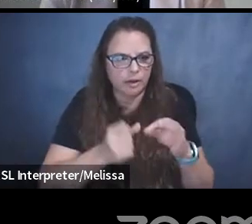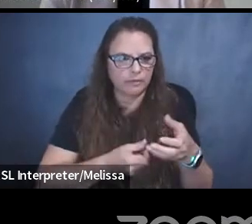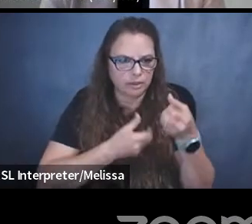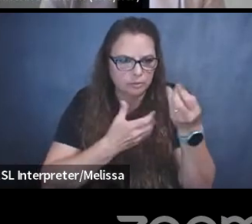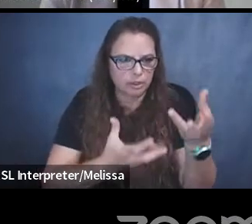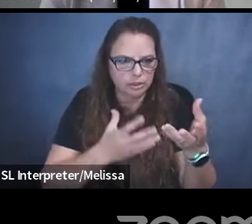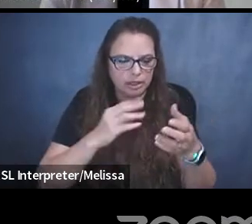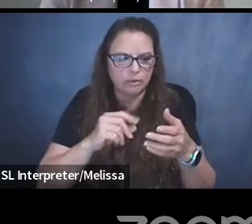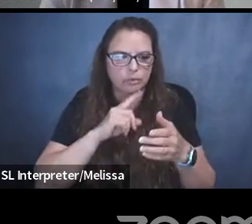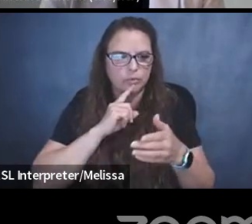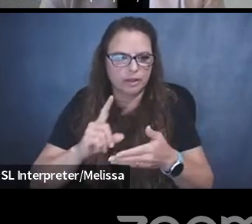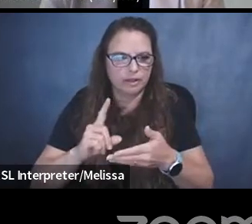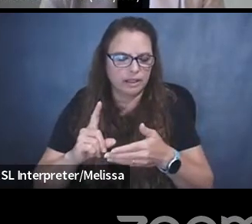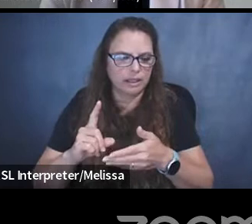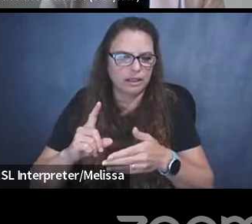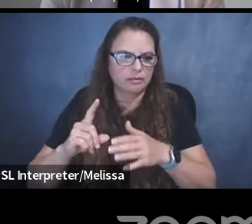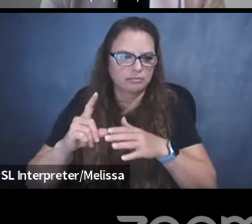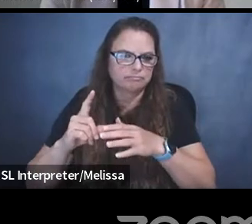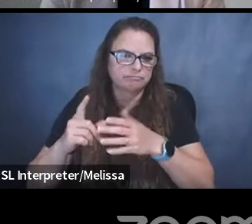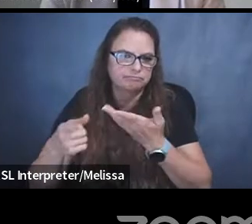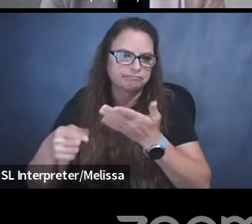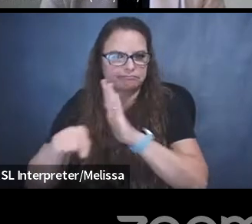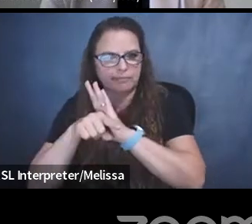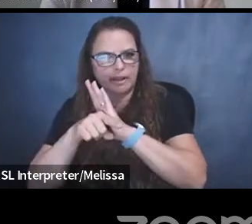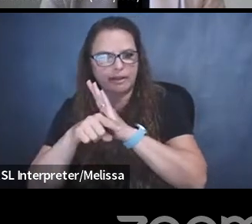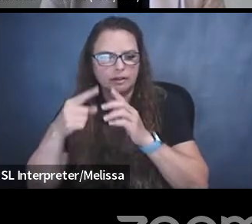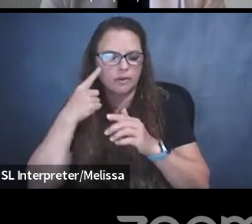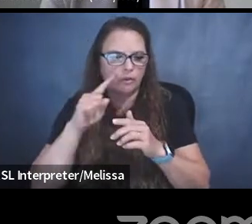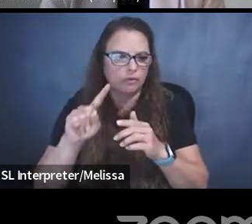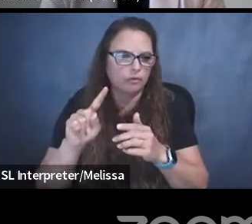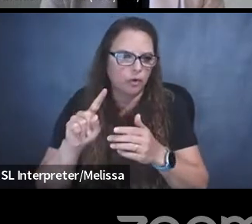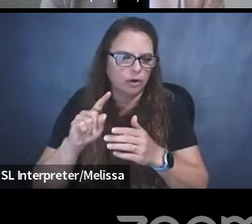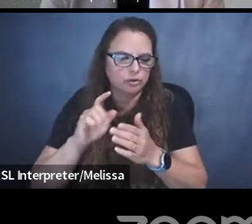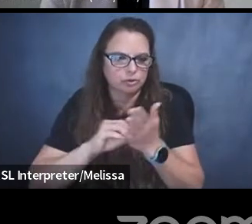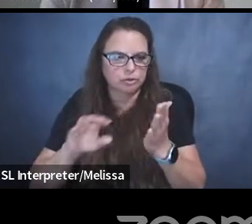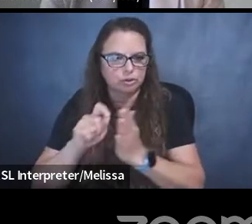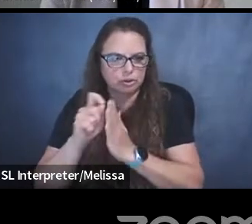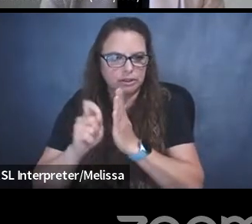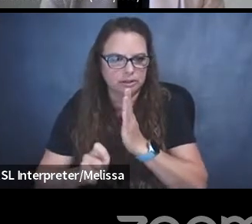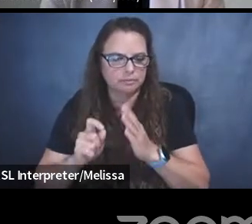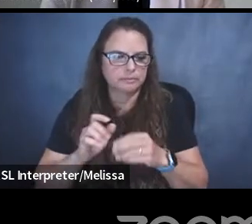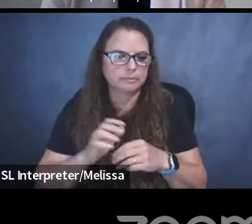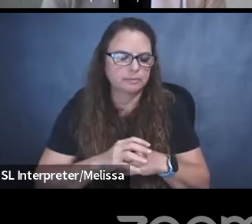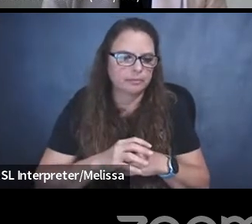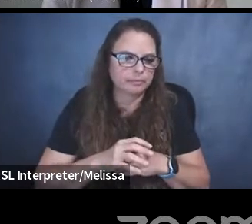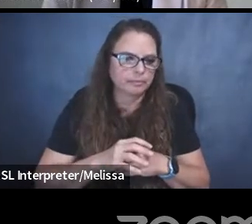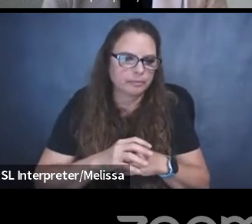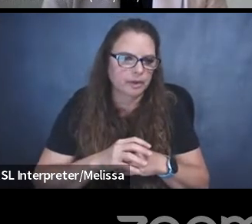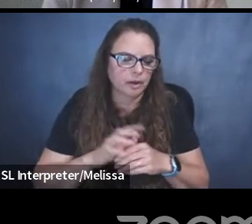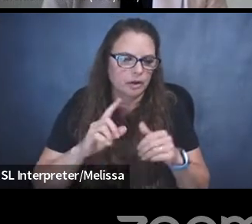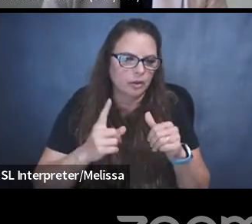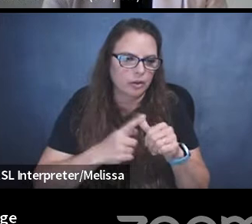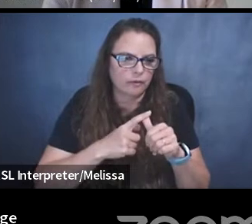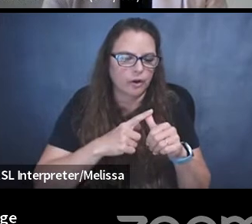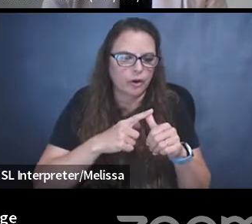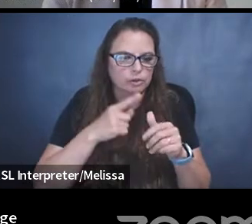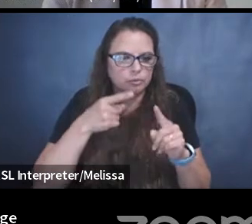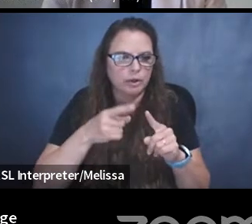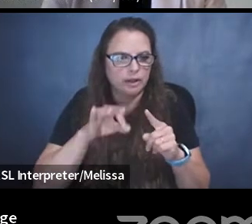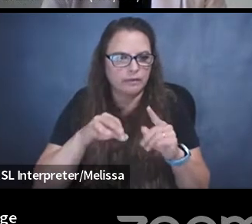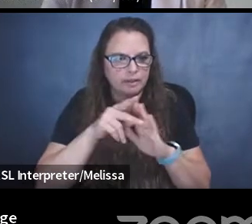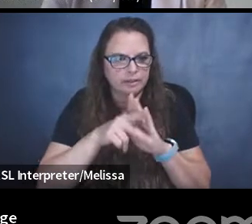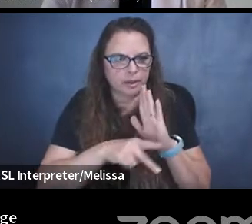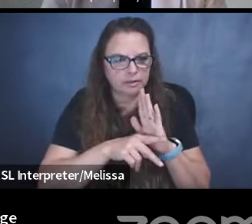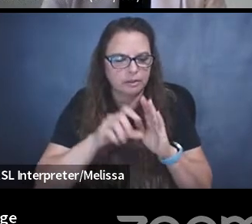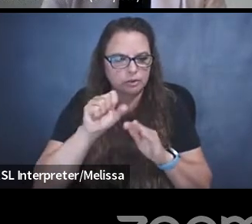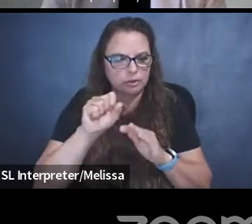student media, uh, from being able to practice student journalism meaningfully. Um, so one of the first points about this policy, uh, the